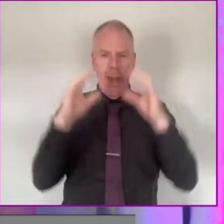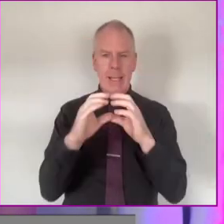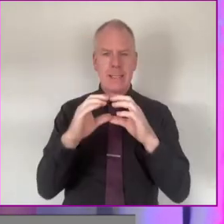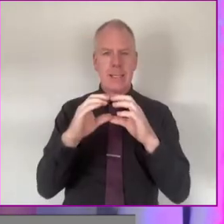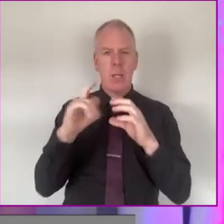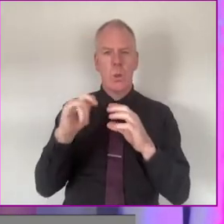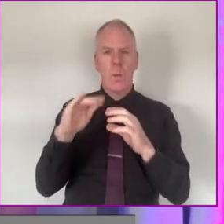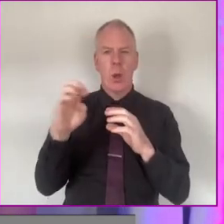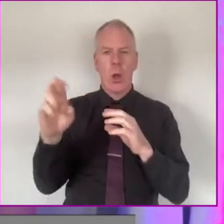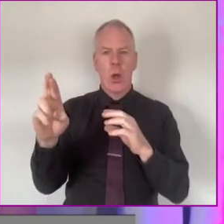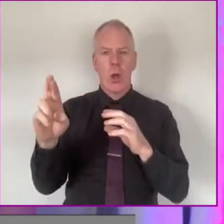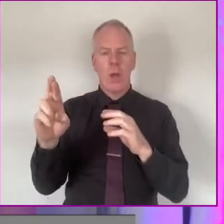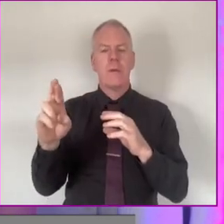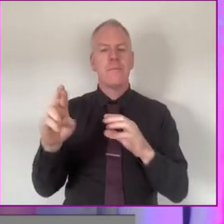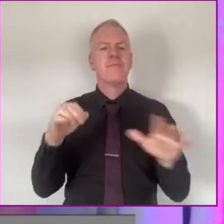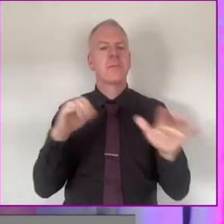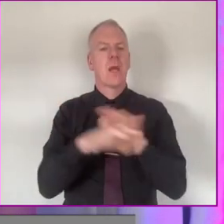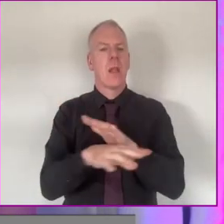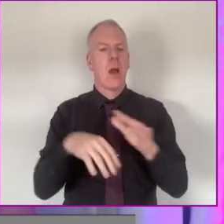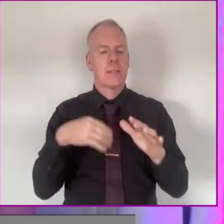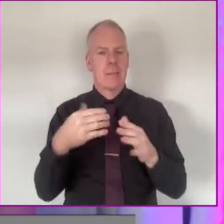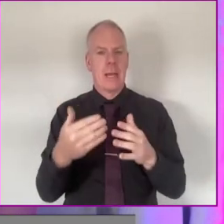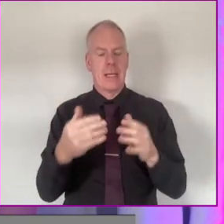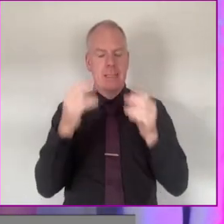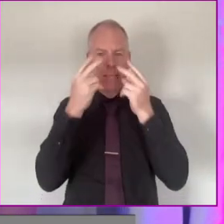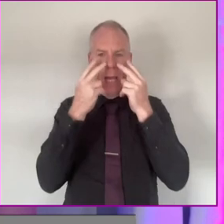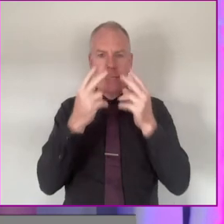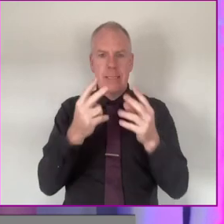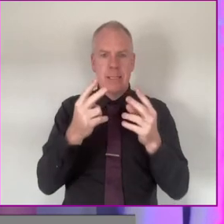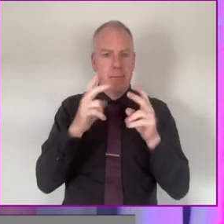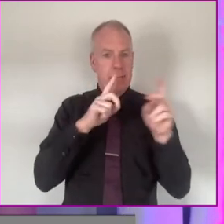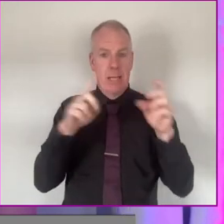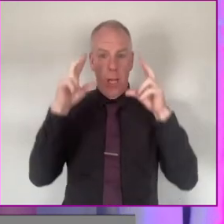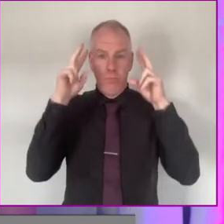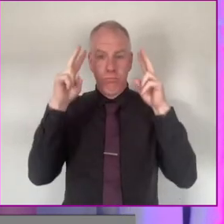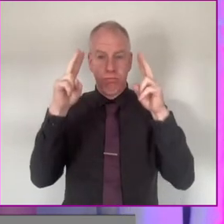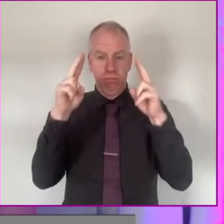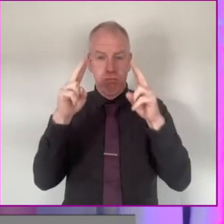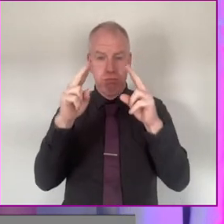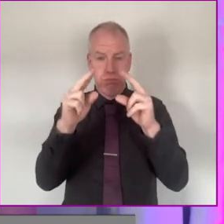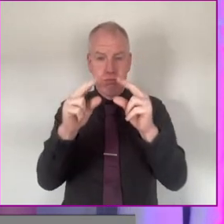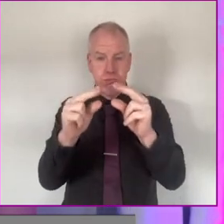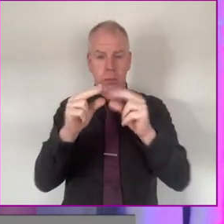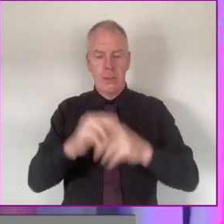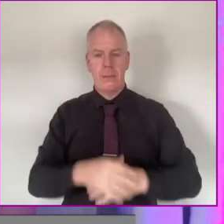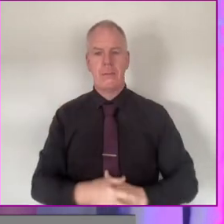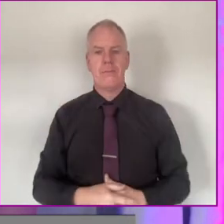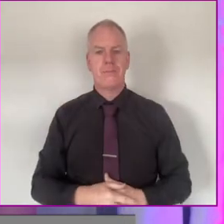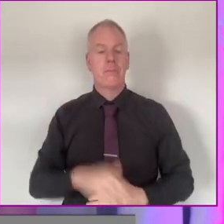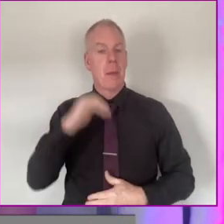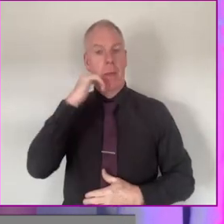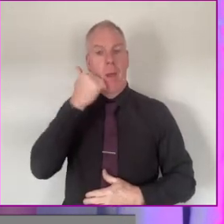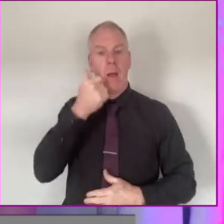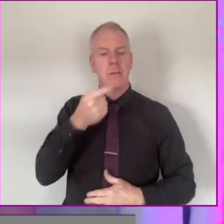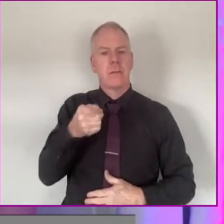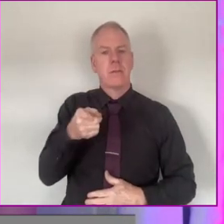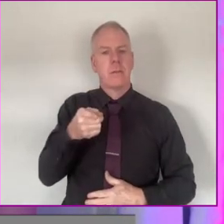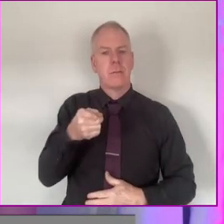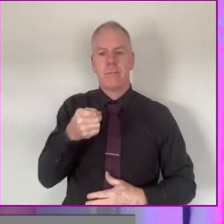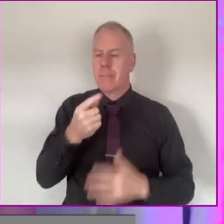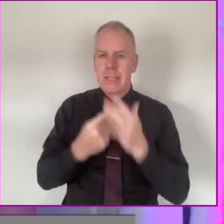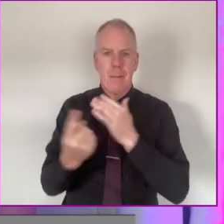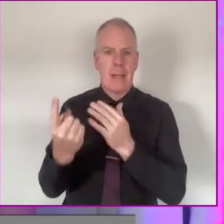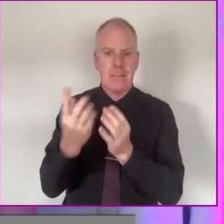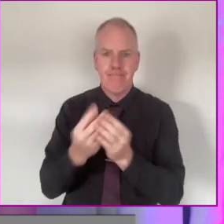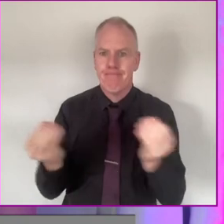brain tumour, and because of it, I lost an awful lot of my sight, and still losing it. And because of this,